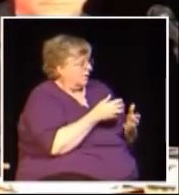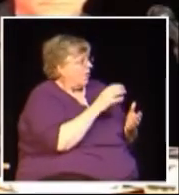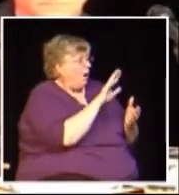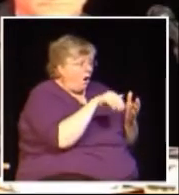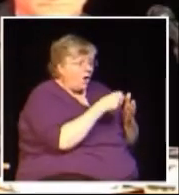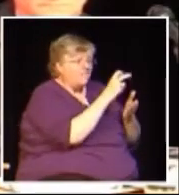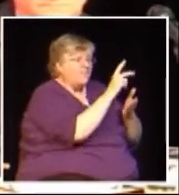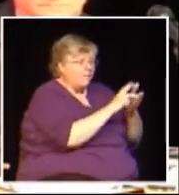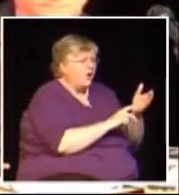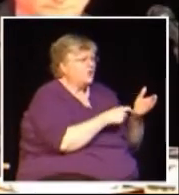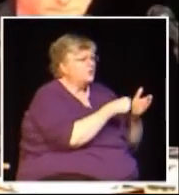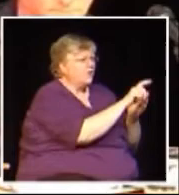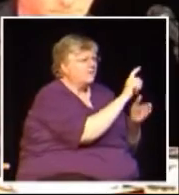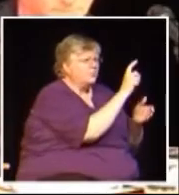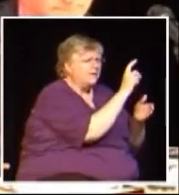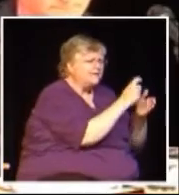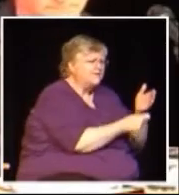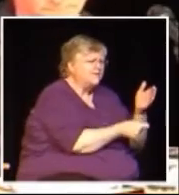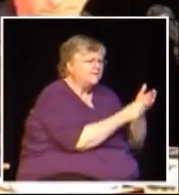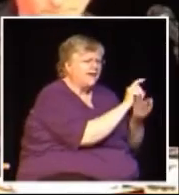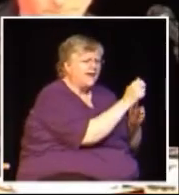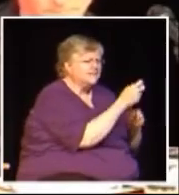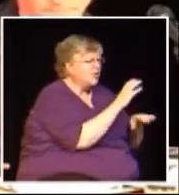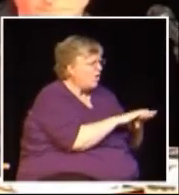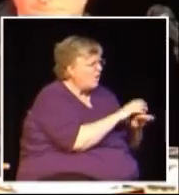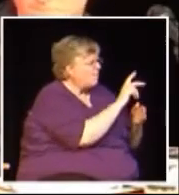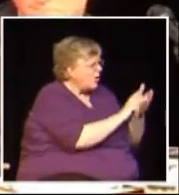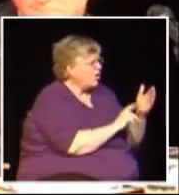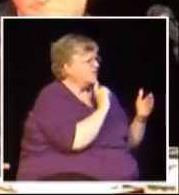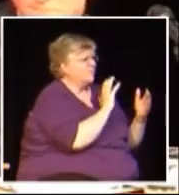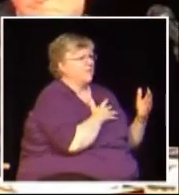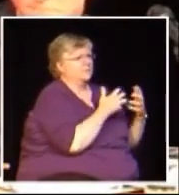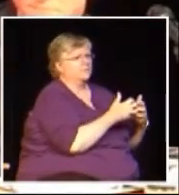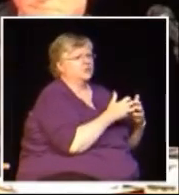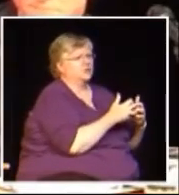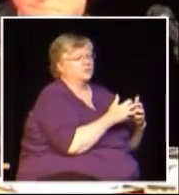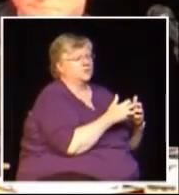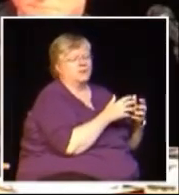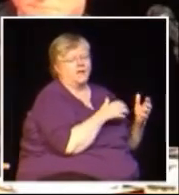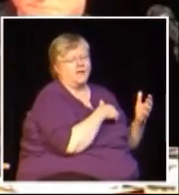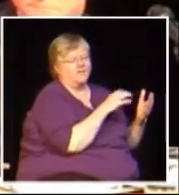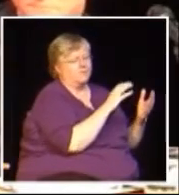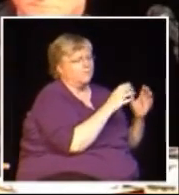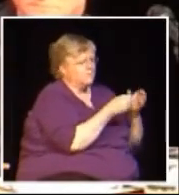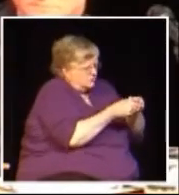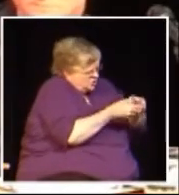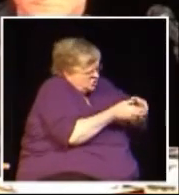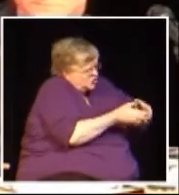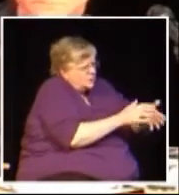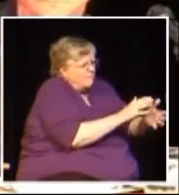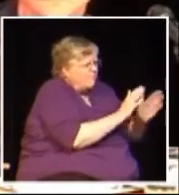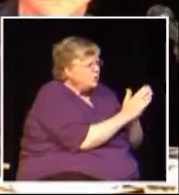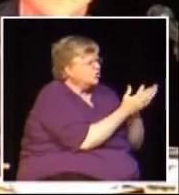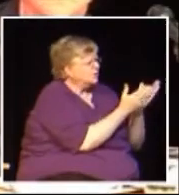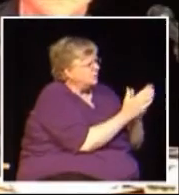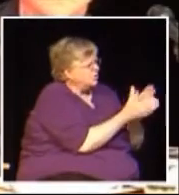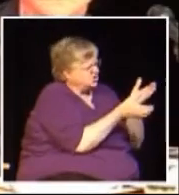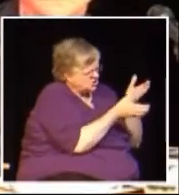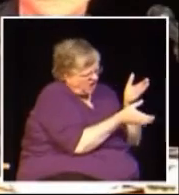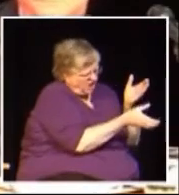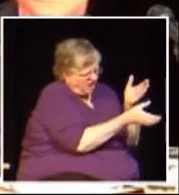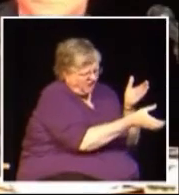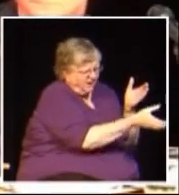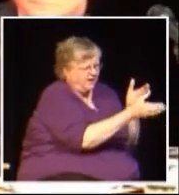doing the repairs all the parts were considered taxable. It made absolutely no sense. I have pages and pages of ridiculous examples which